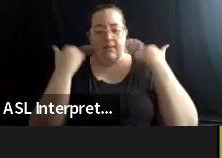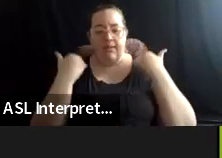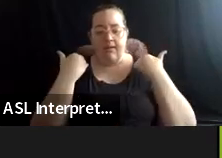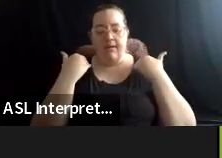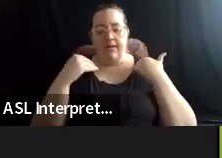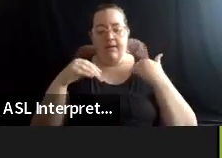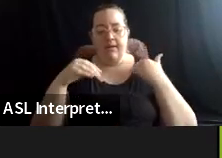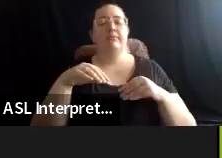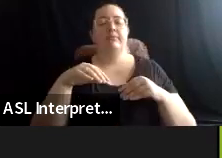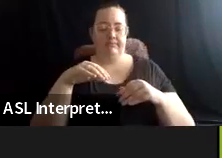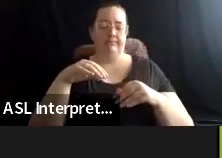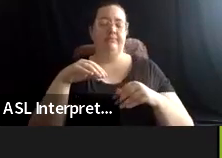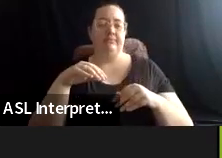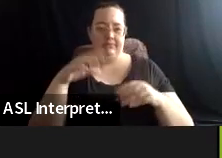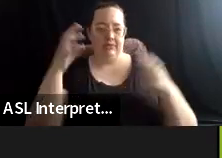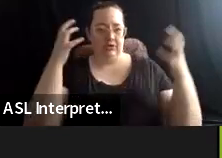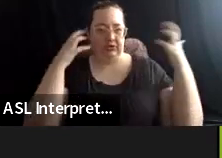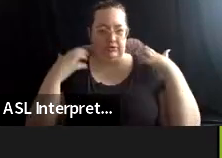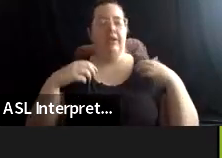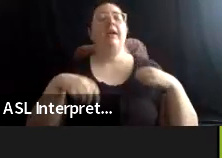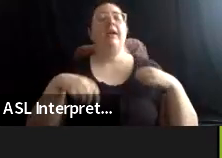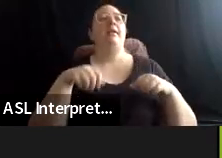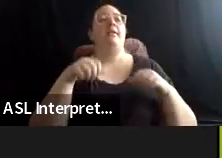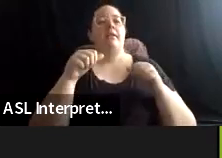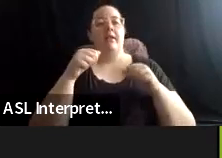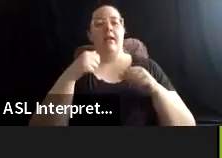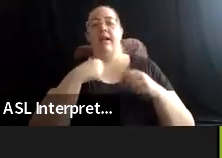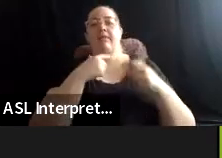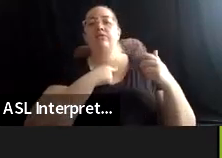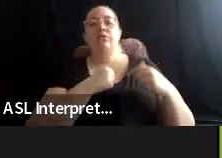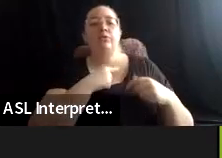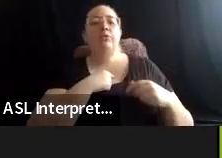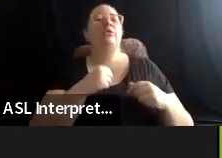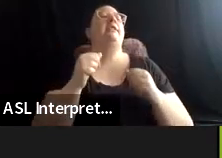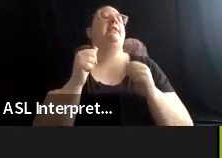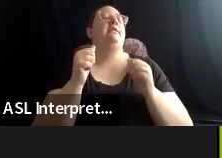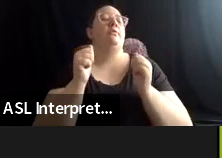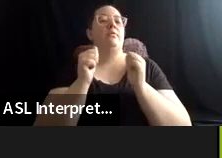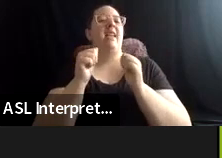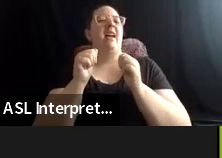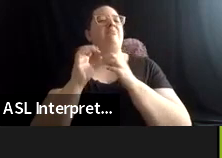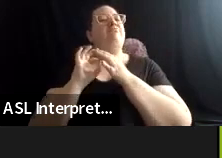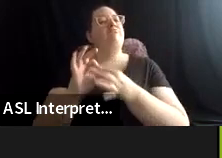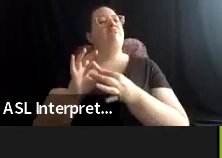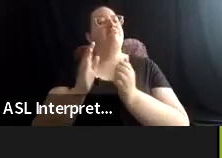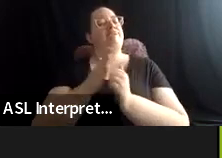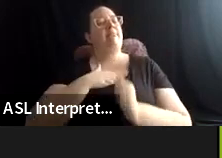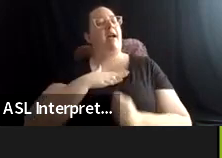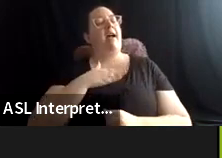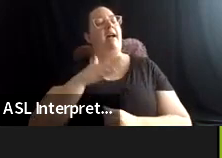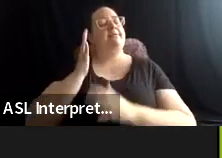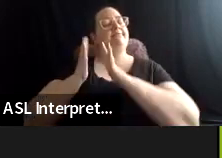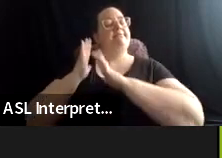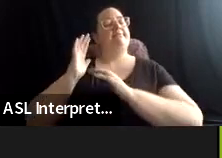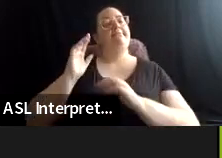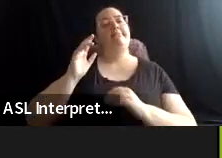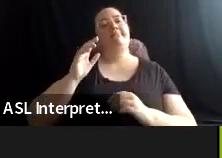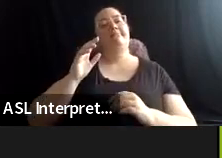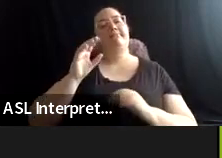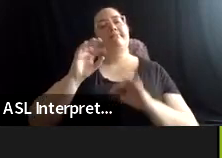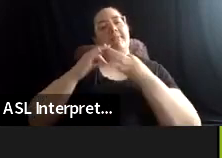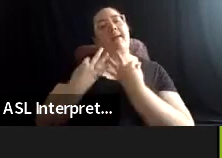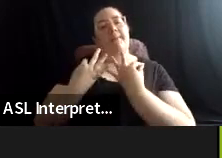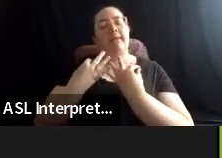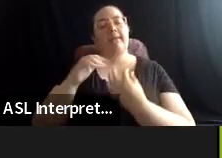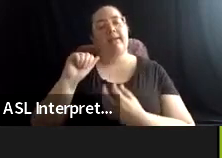Pueblo, uh, jewelry on, uh, channeling my ancestors this evening and, uh, some wood paneling in the background, purple shirt, purple booth